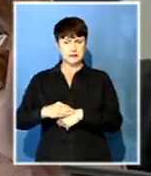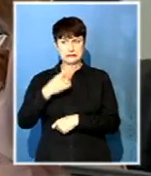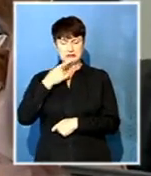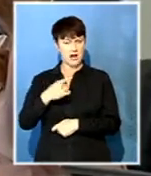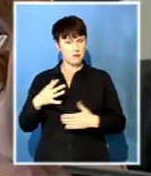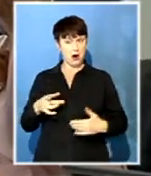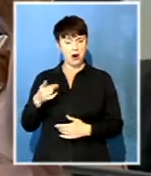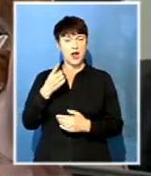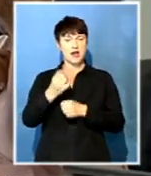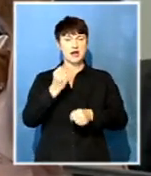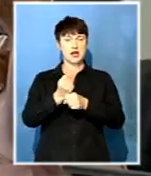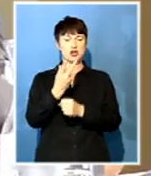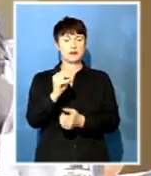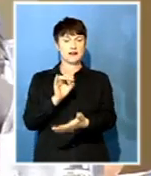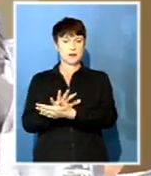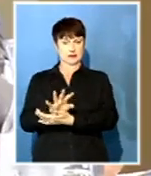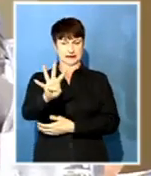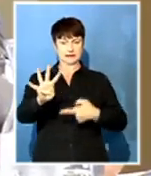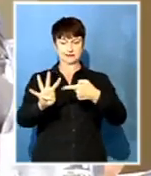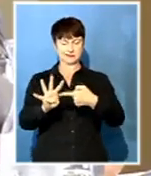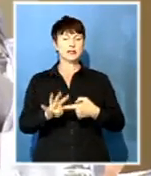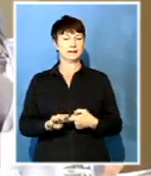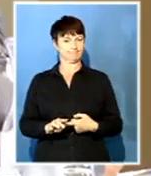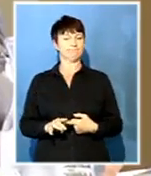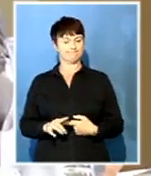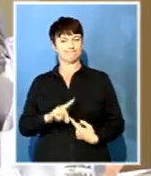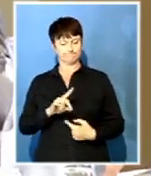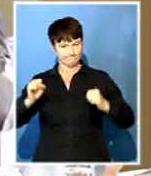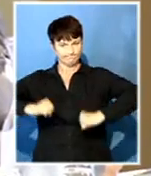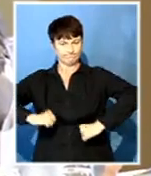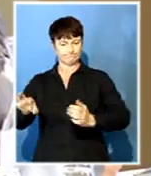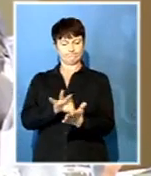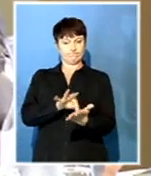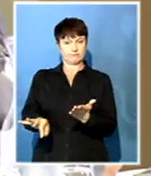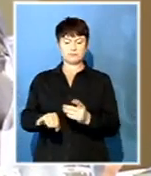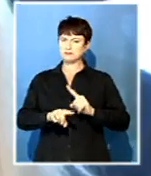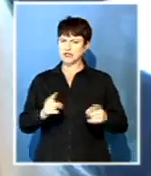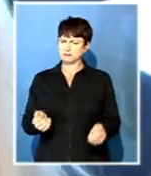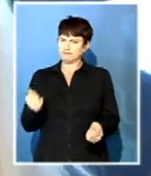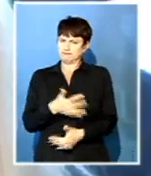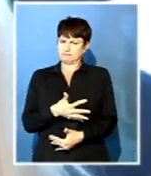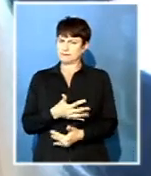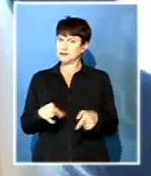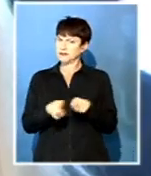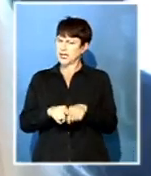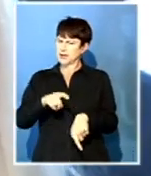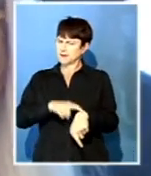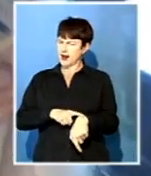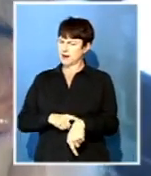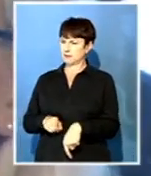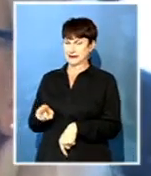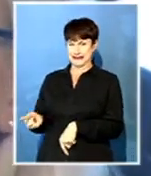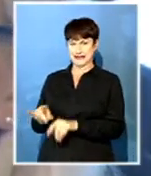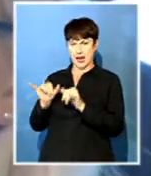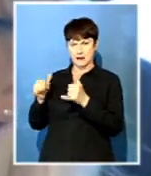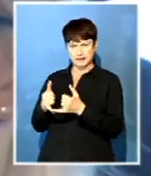current board and executives took over. But surprisingly, it confirmed that it was at the same time the Guptas bought a